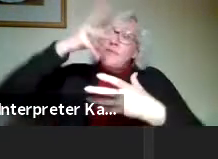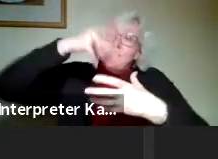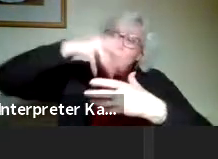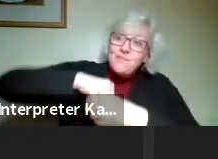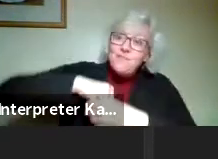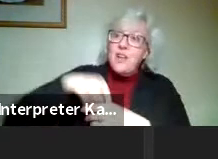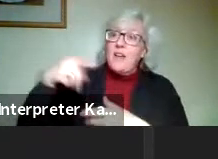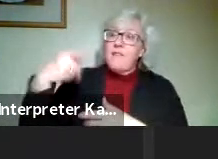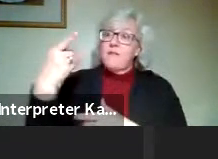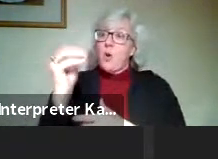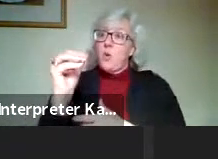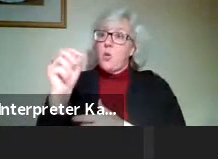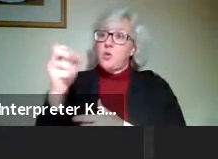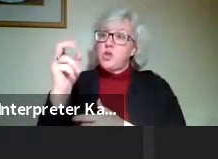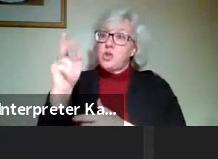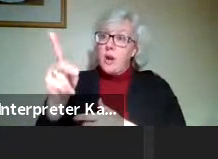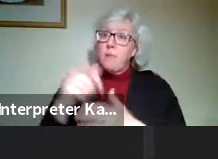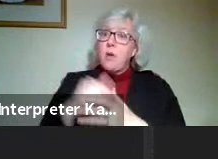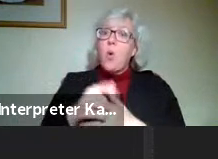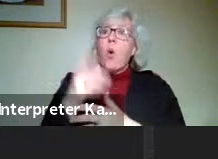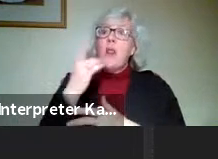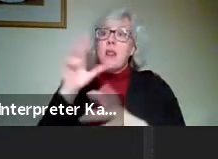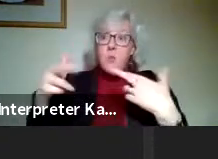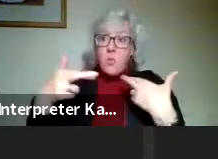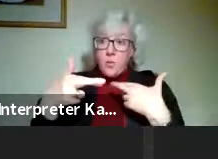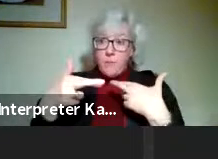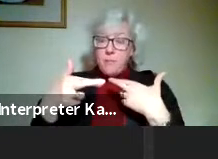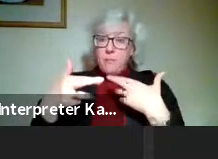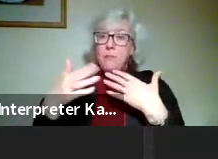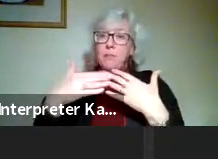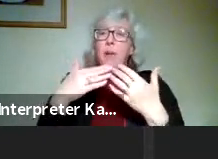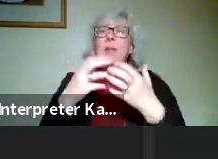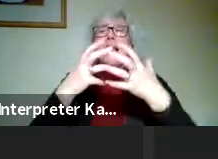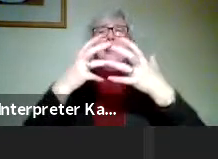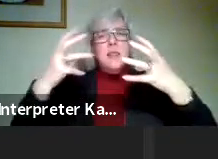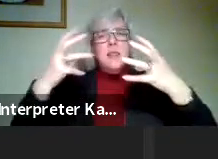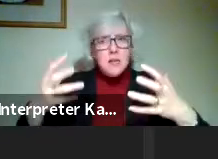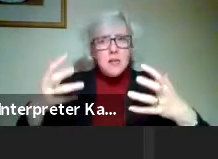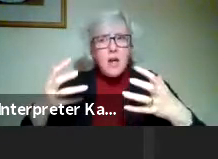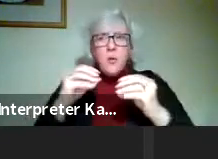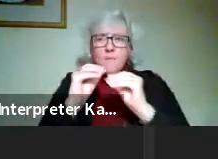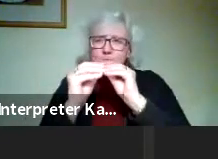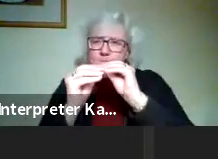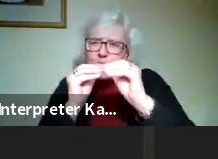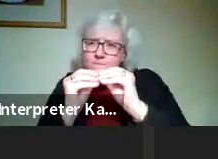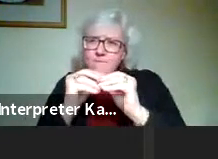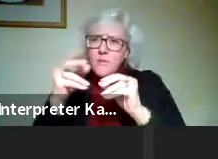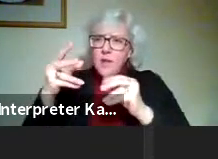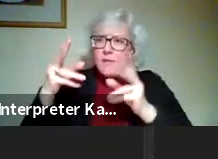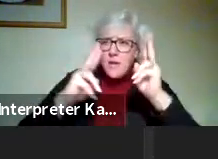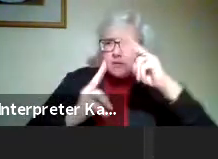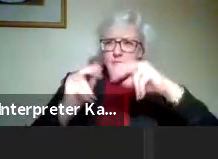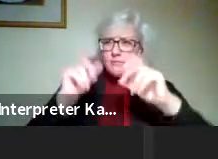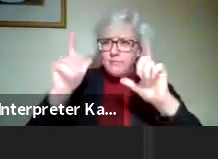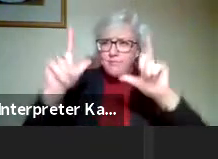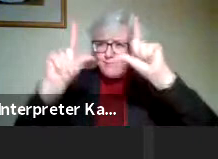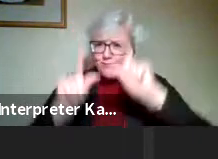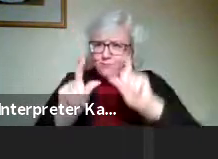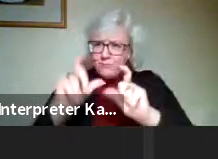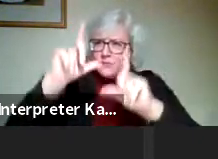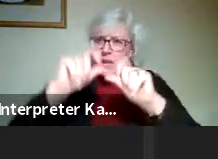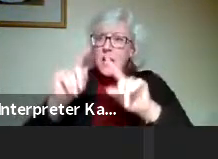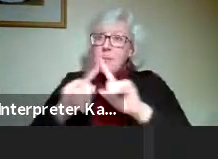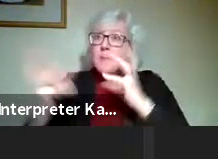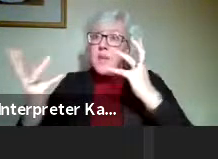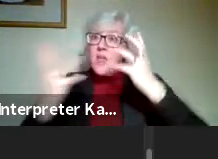and or Lightroom. And you might be doing quite a bit of editing to the photo and maybe you're combining multiple